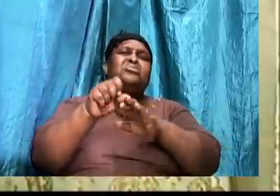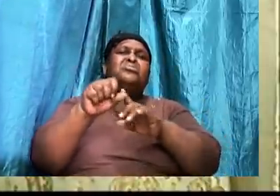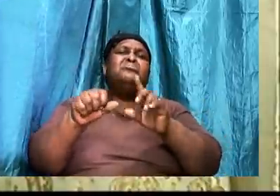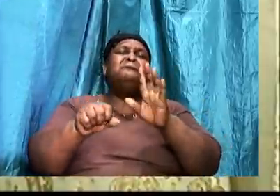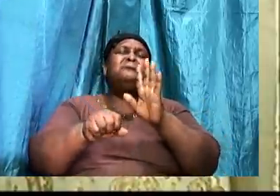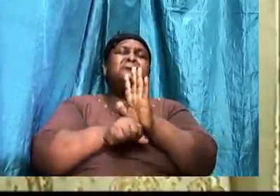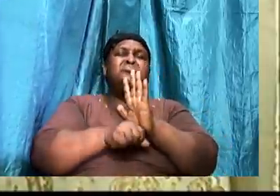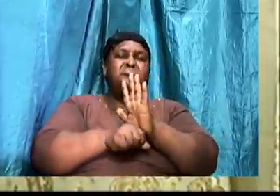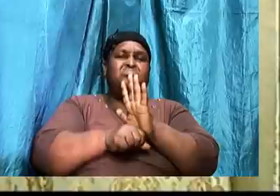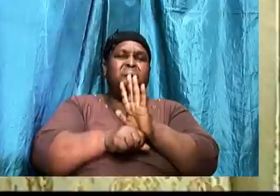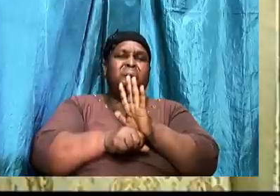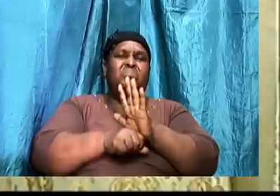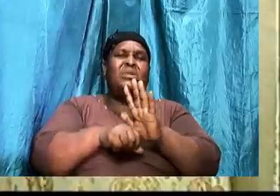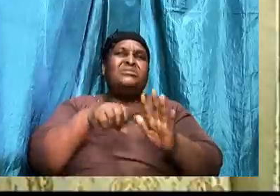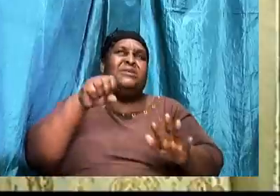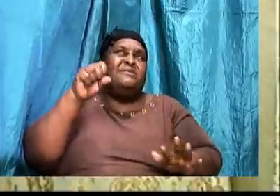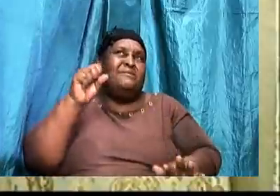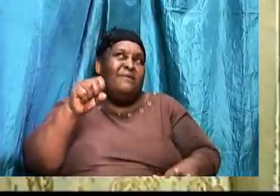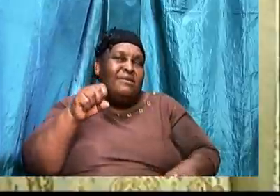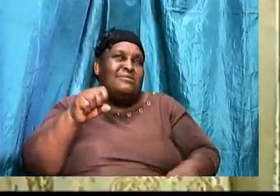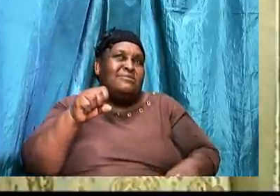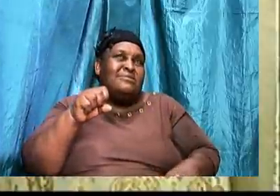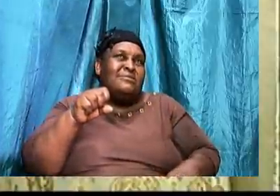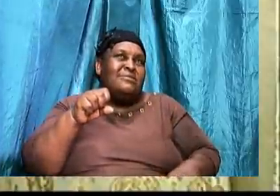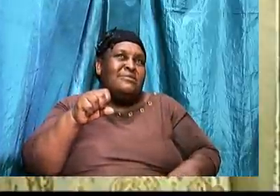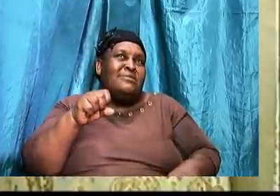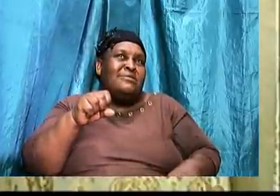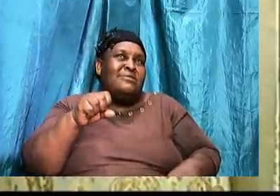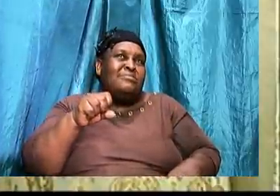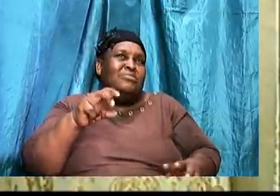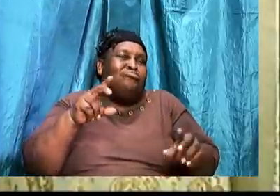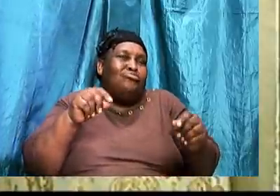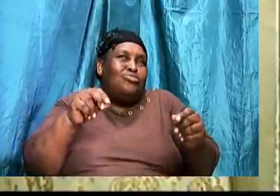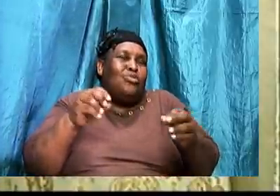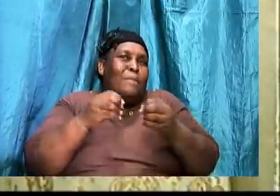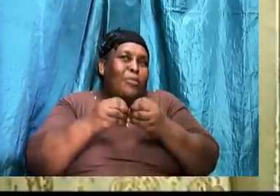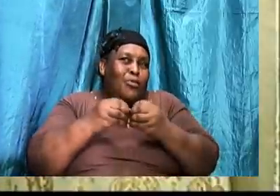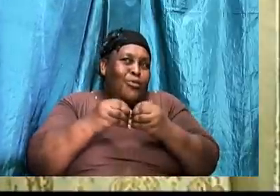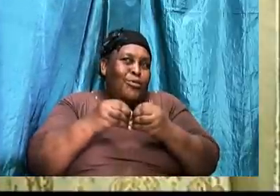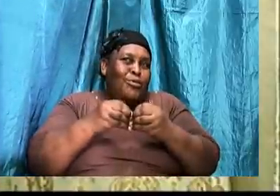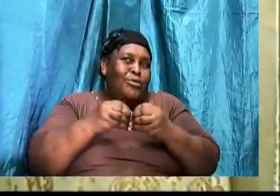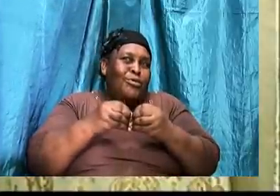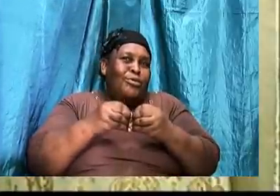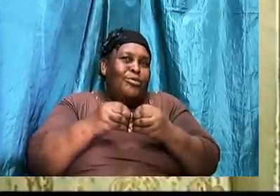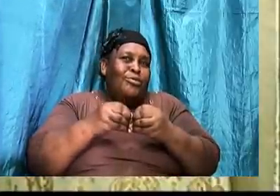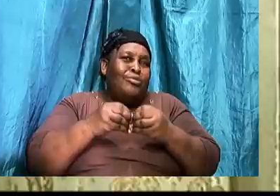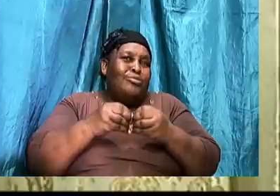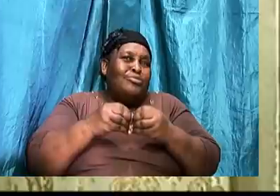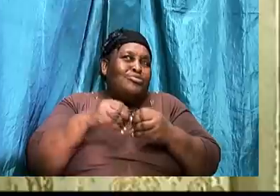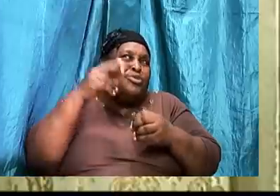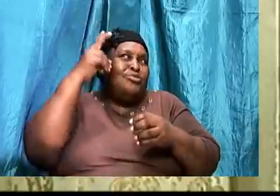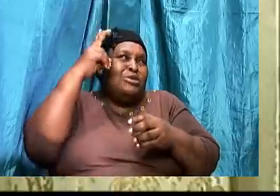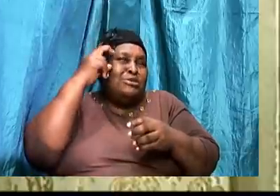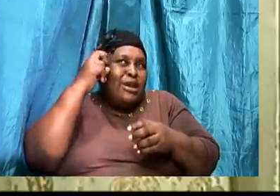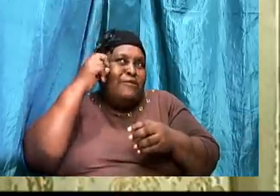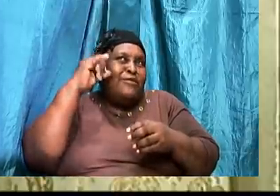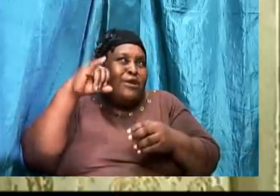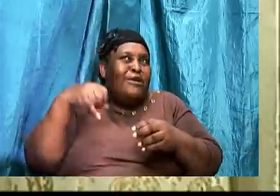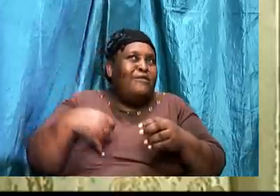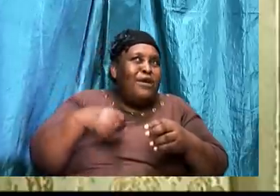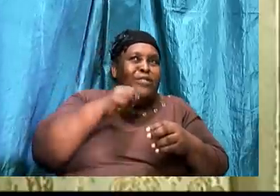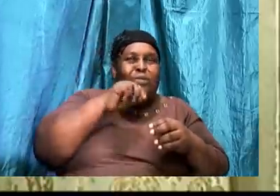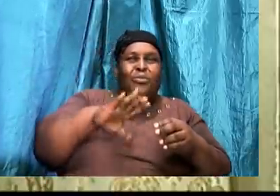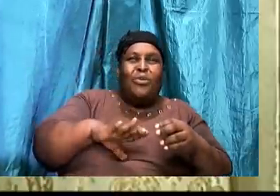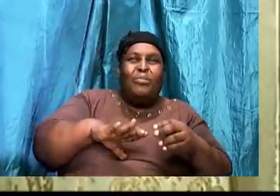push a little harder. This person will bite. So, the devil invited the woman to reconsider